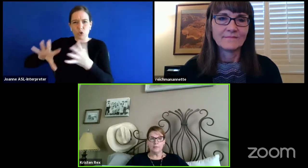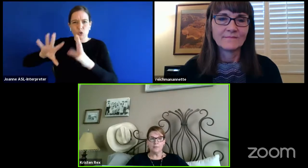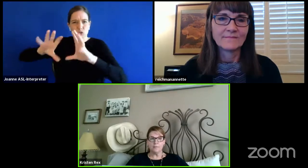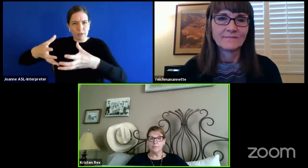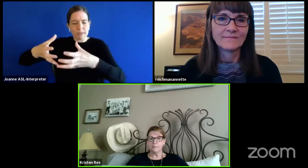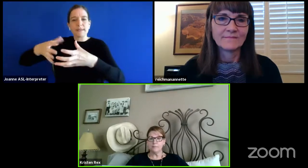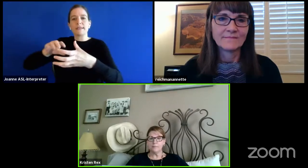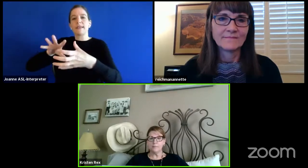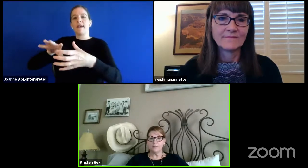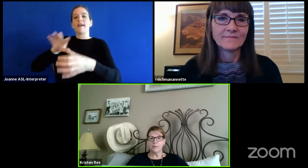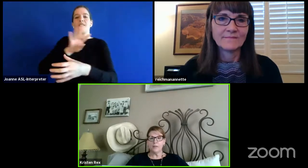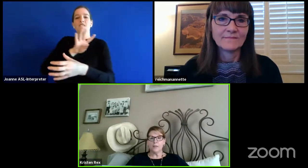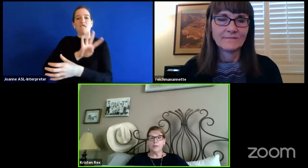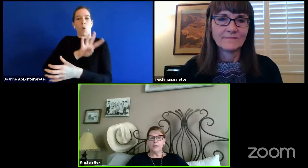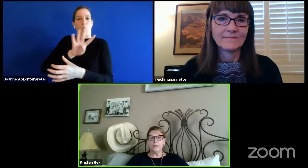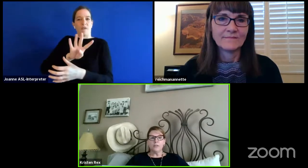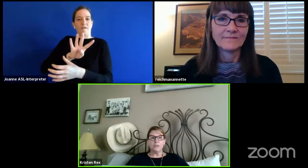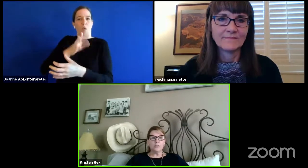active.